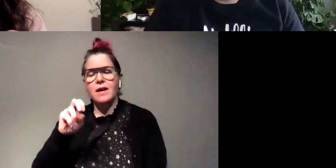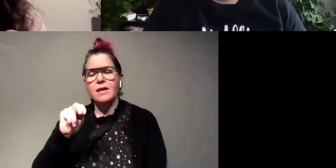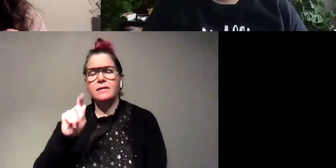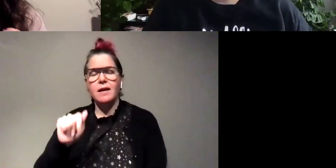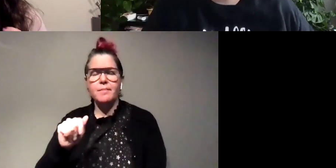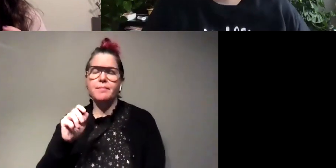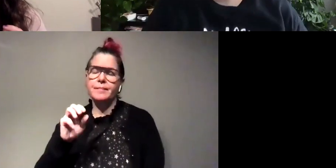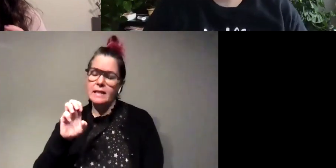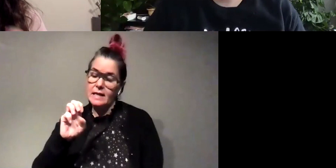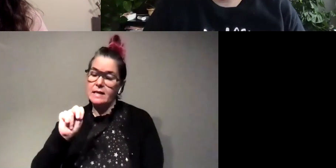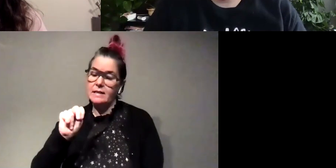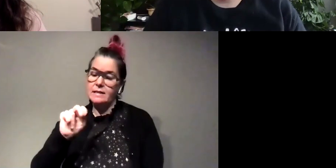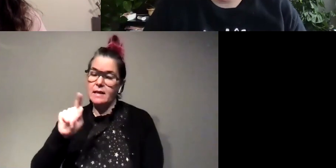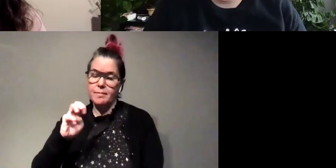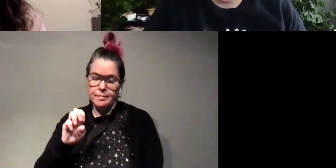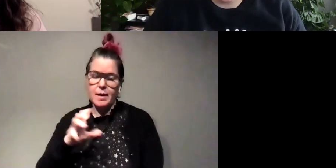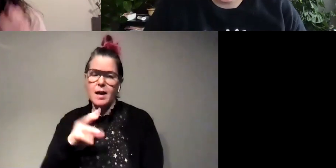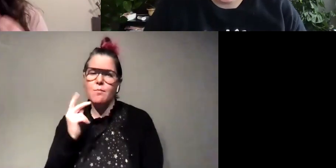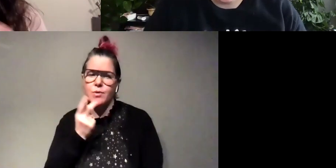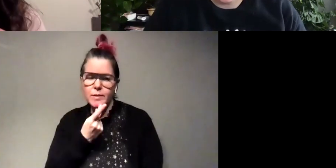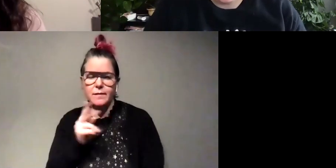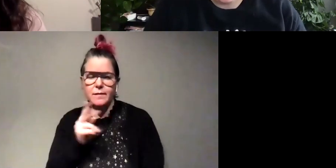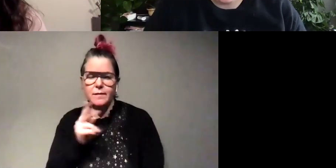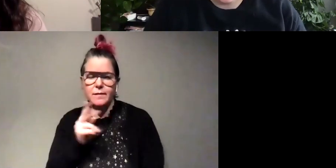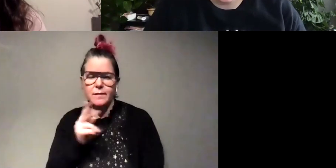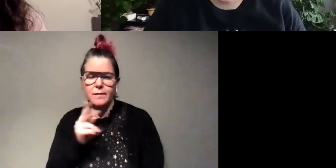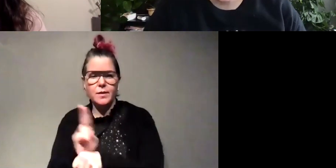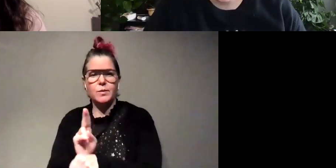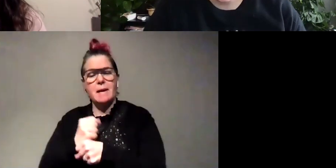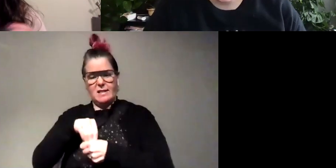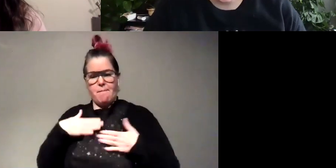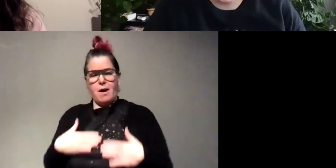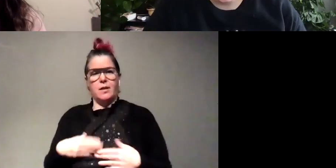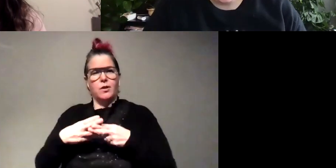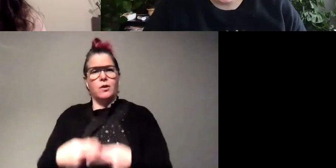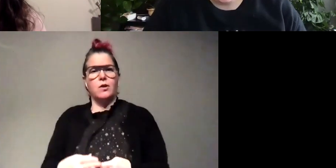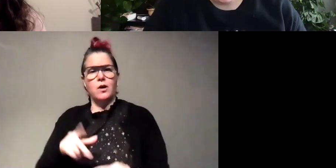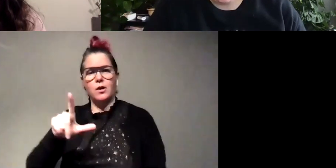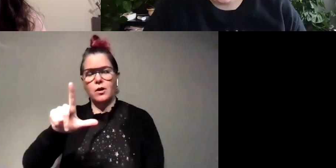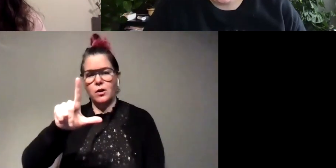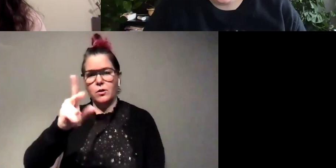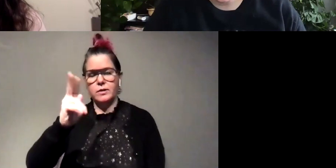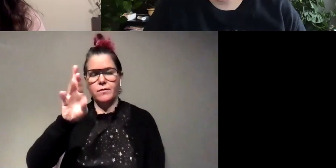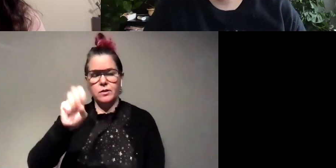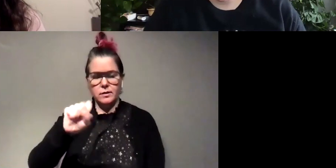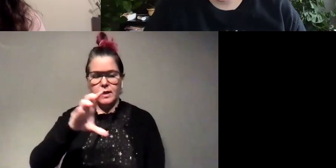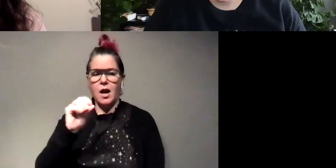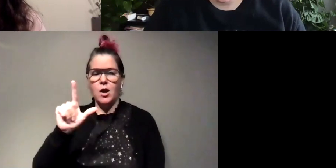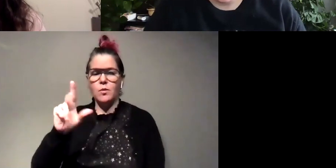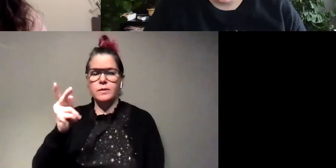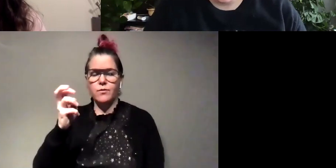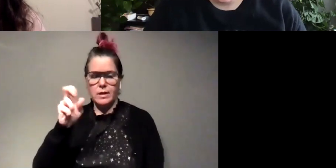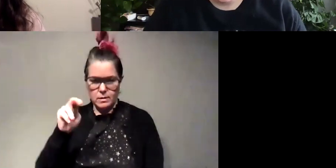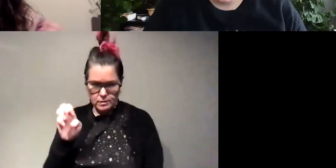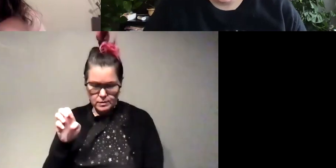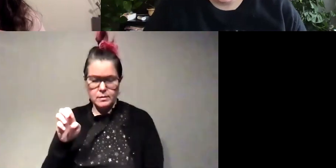that they use um they just make it in their body it's called luciferase and luciferin and then using